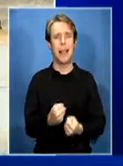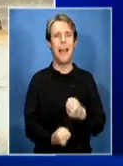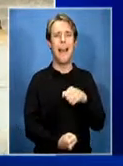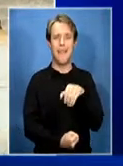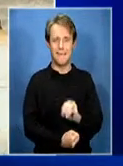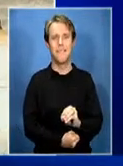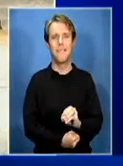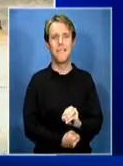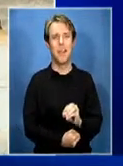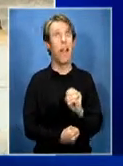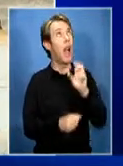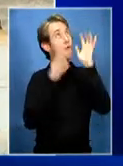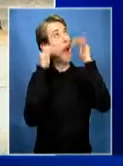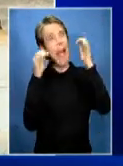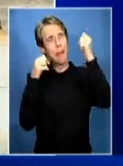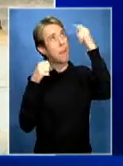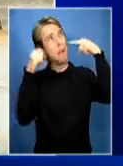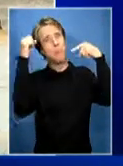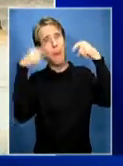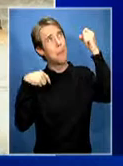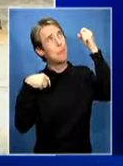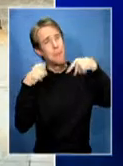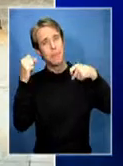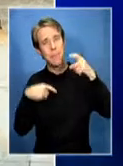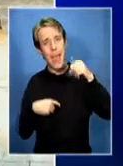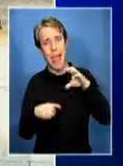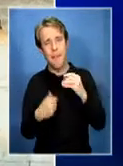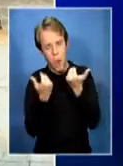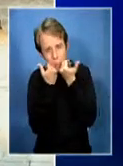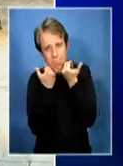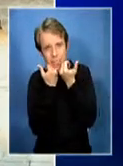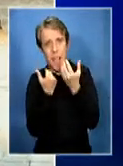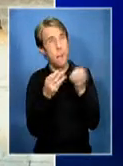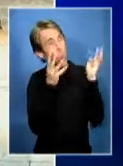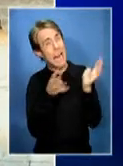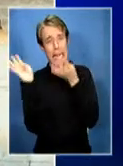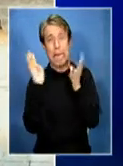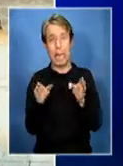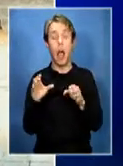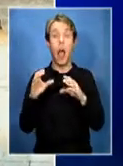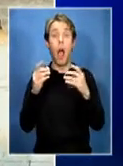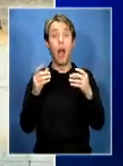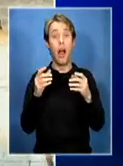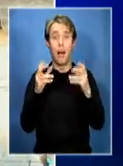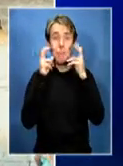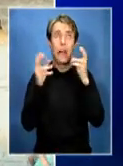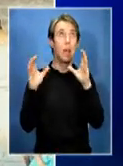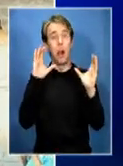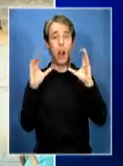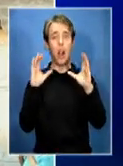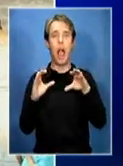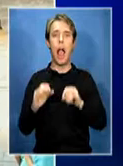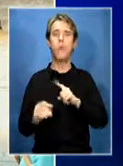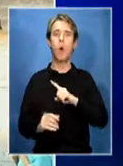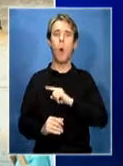It leaks during rainy days and becomes unstable when it's windy. Life here is very hard. I am here because I have no income at